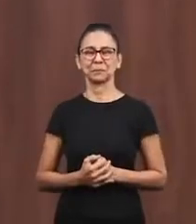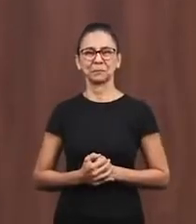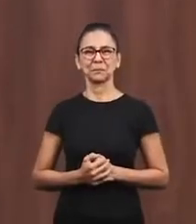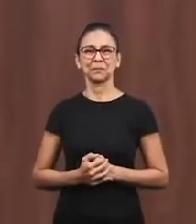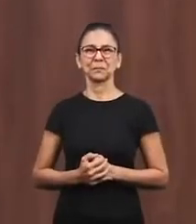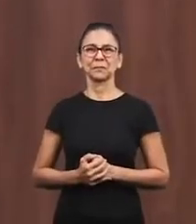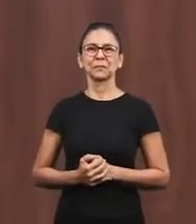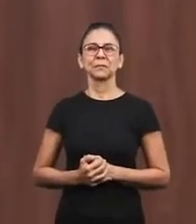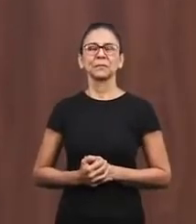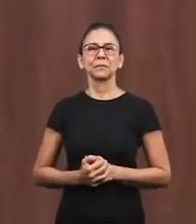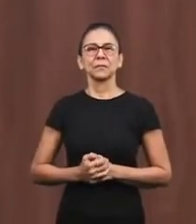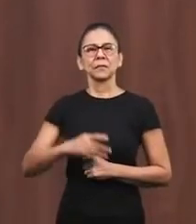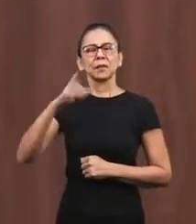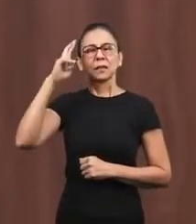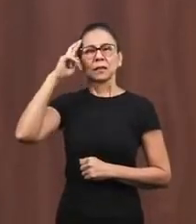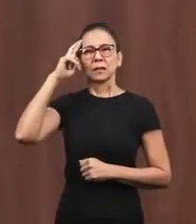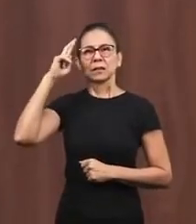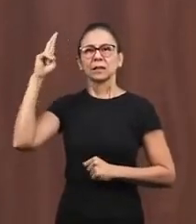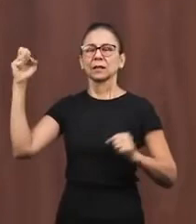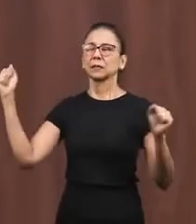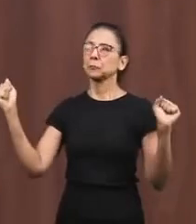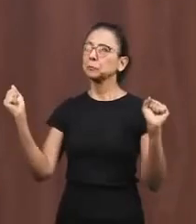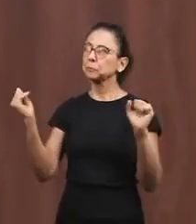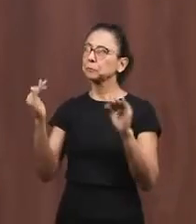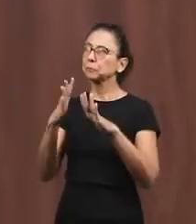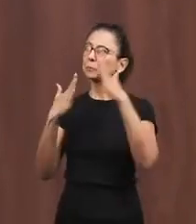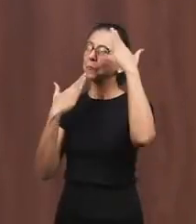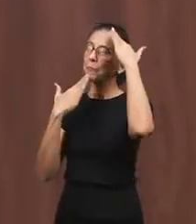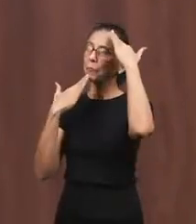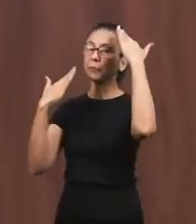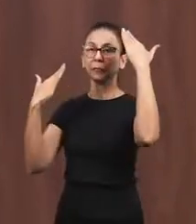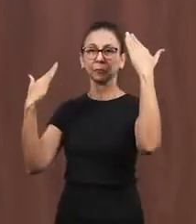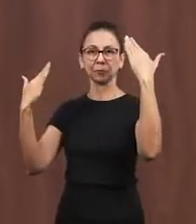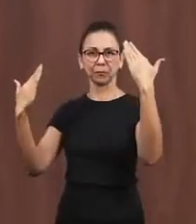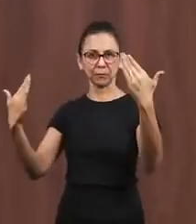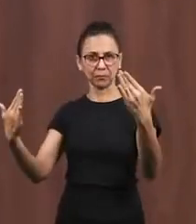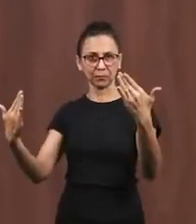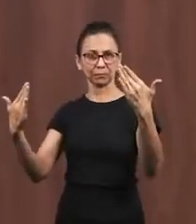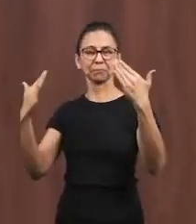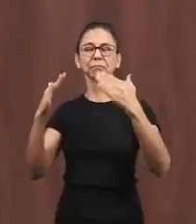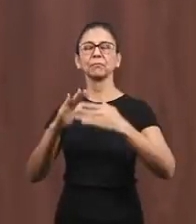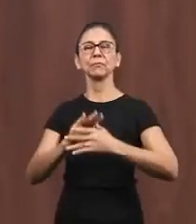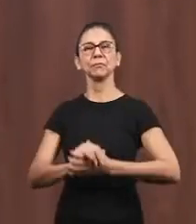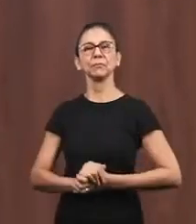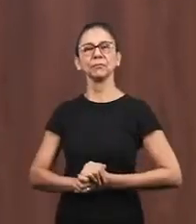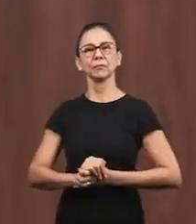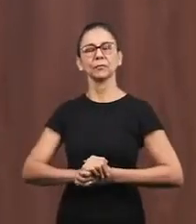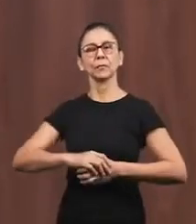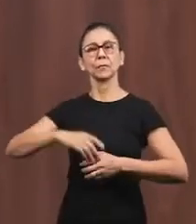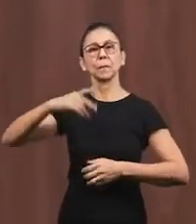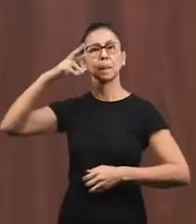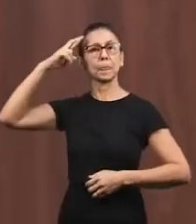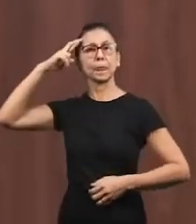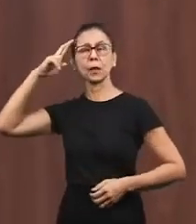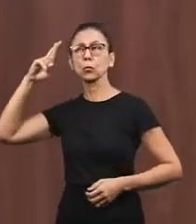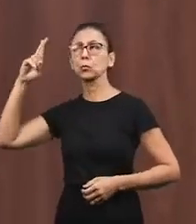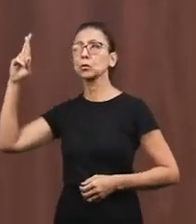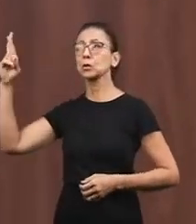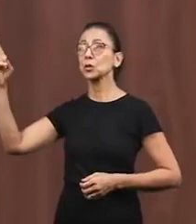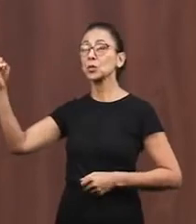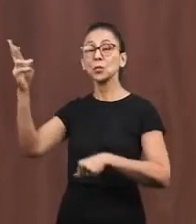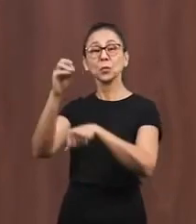the Lord Lord we glorify you Lord we want to worship you